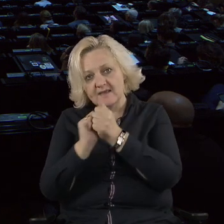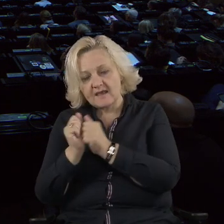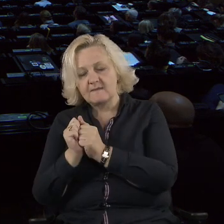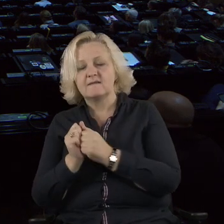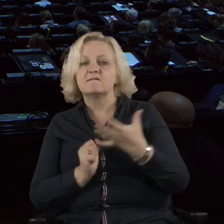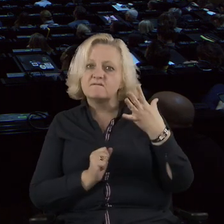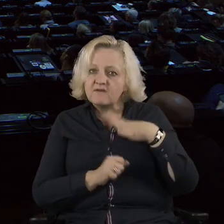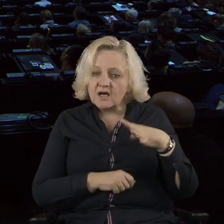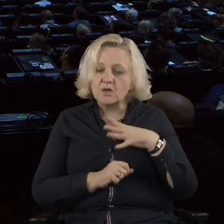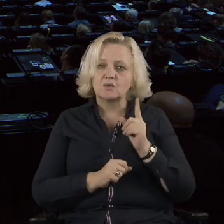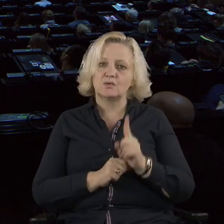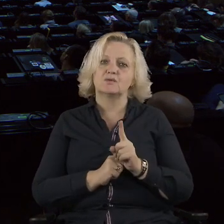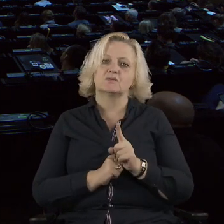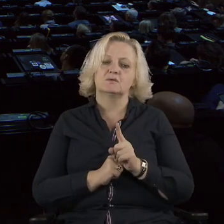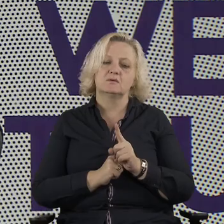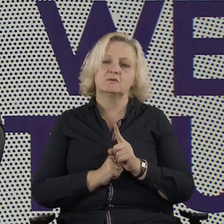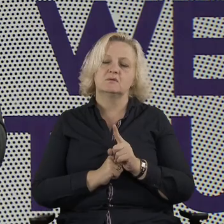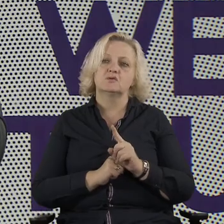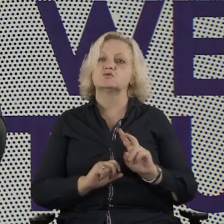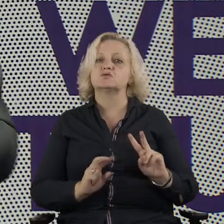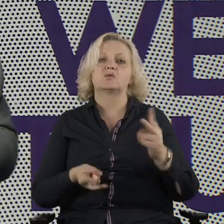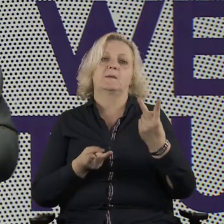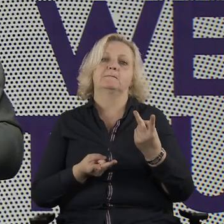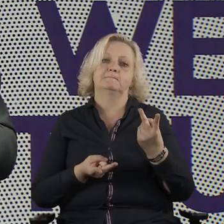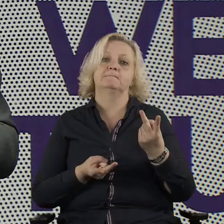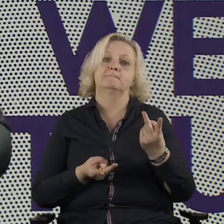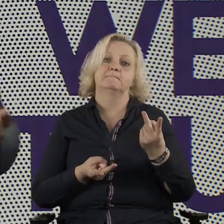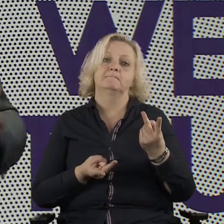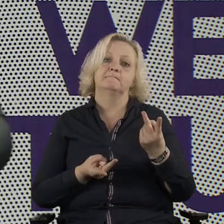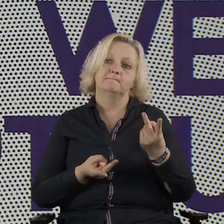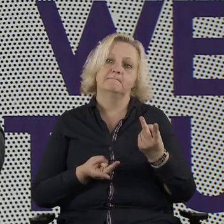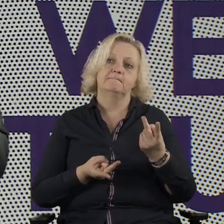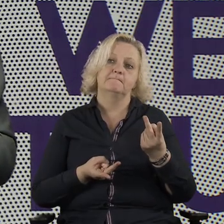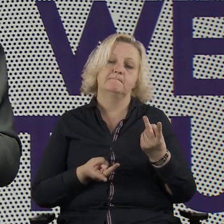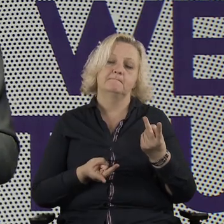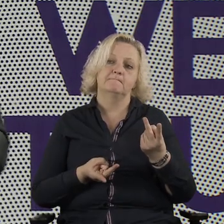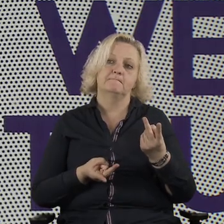mutual trust happens only when we work together. Thank you.